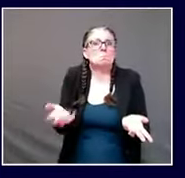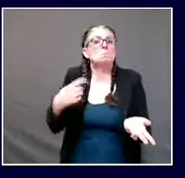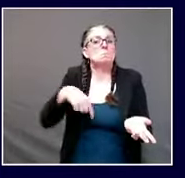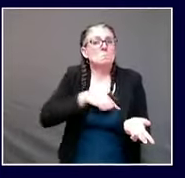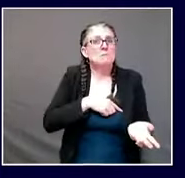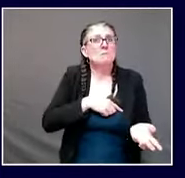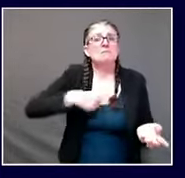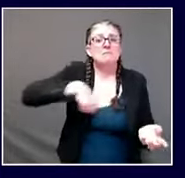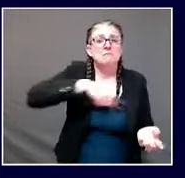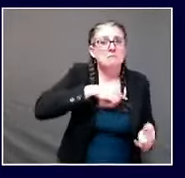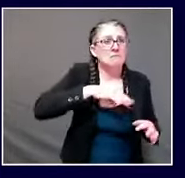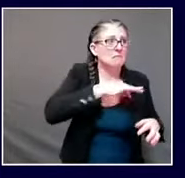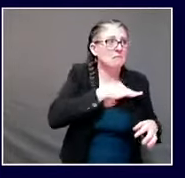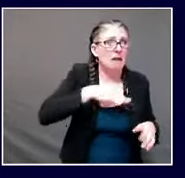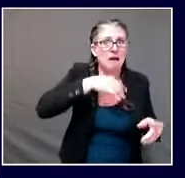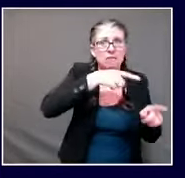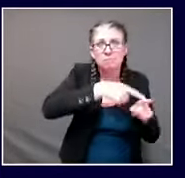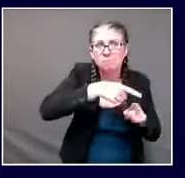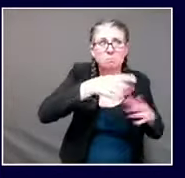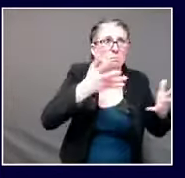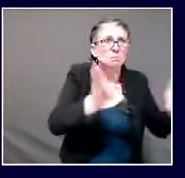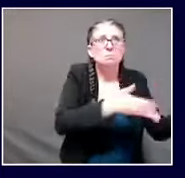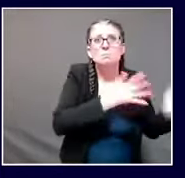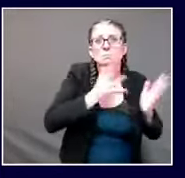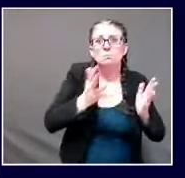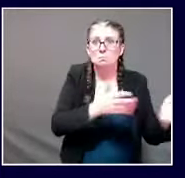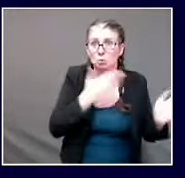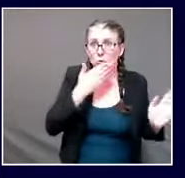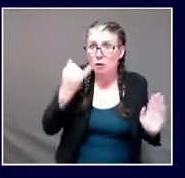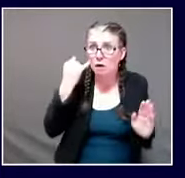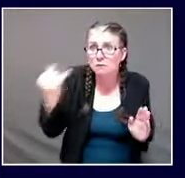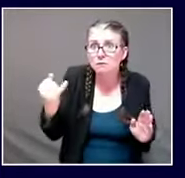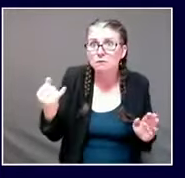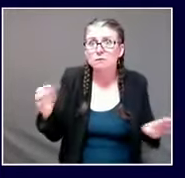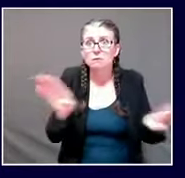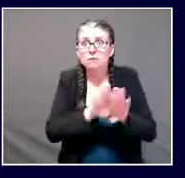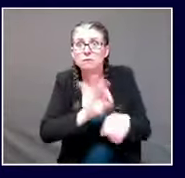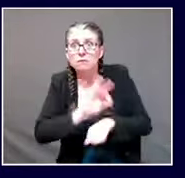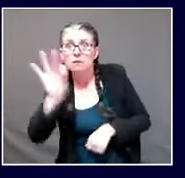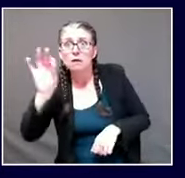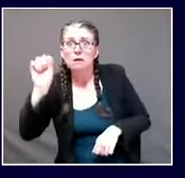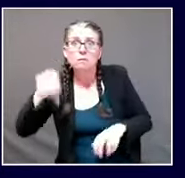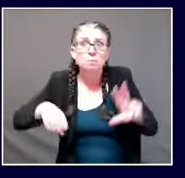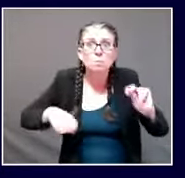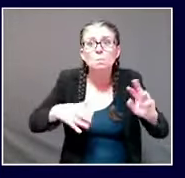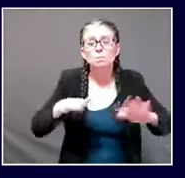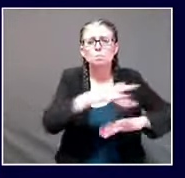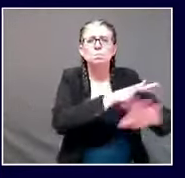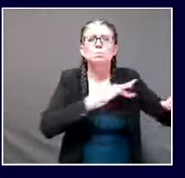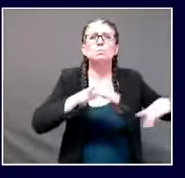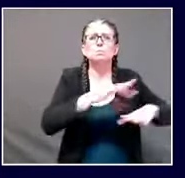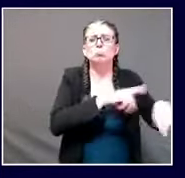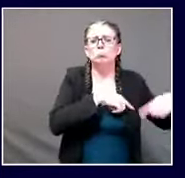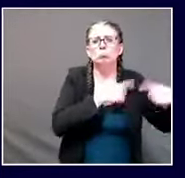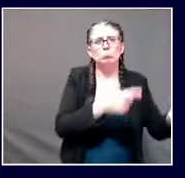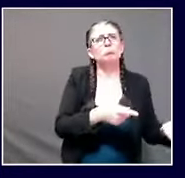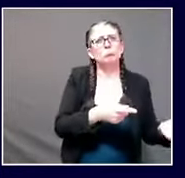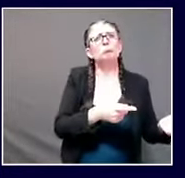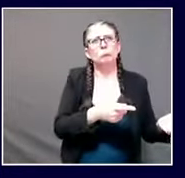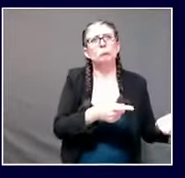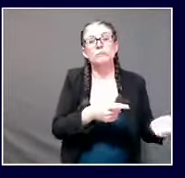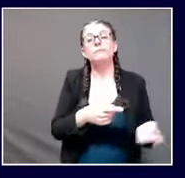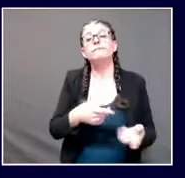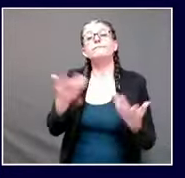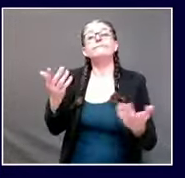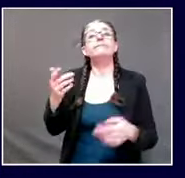fact that people do tend to get together um particularly like in drink drinking establishments for instance and including restaurants